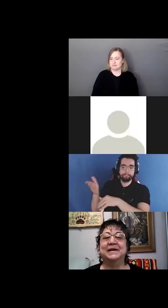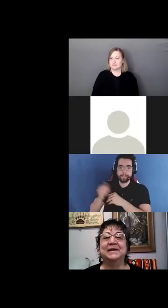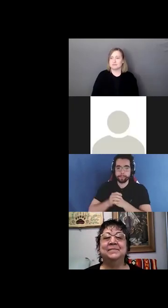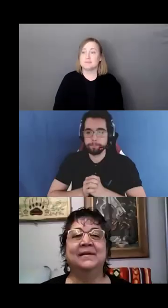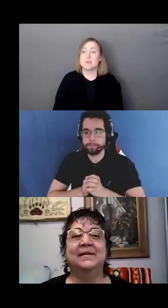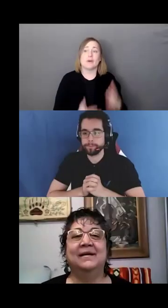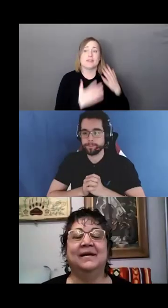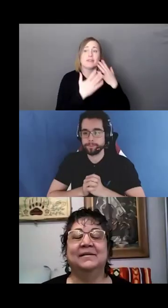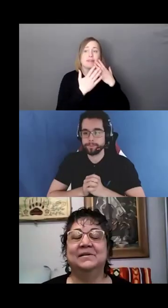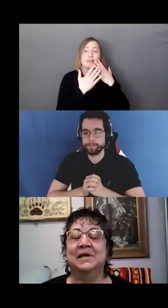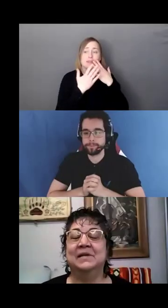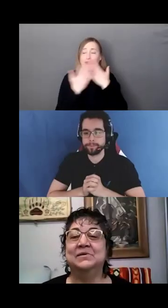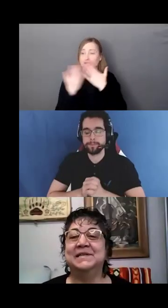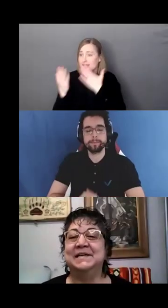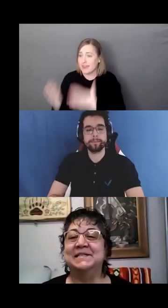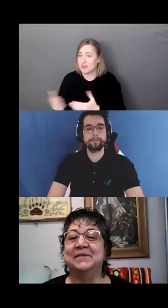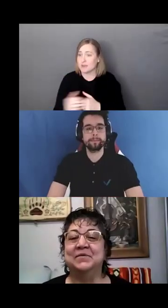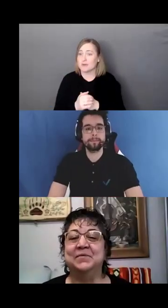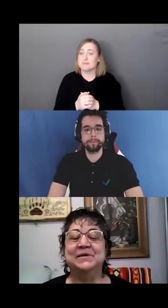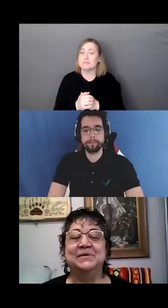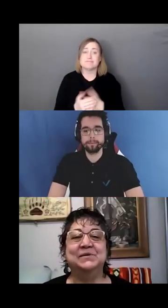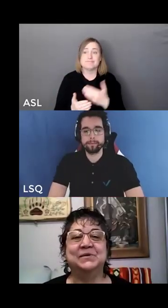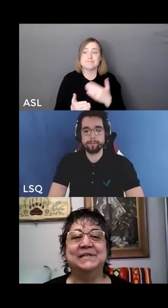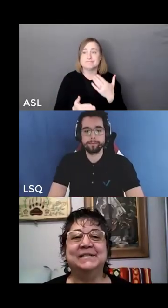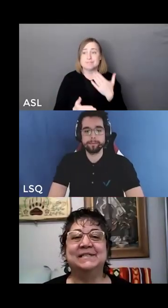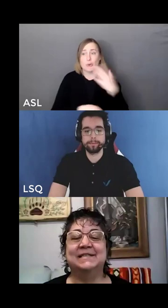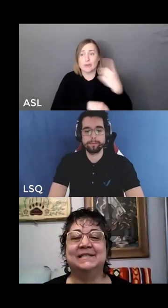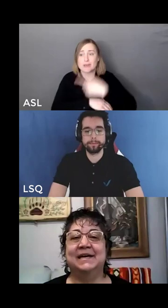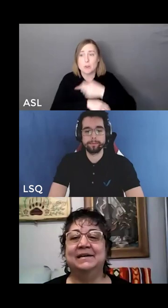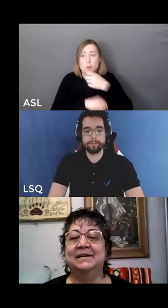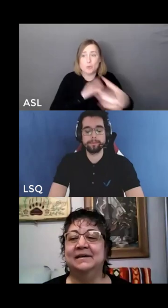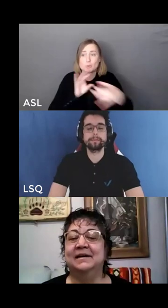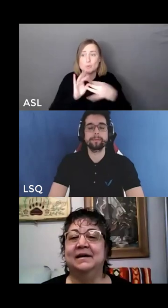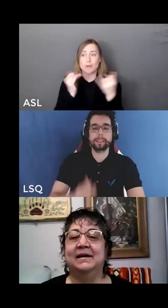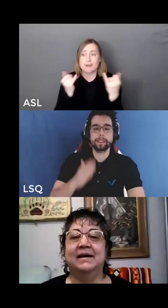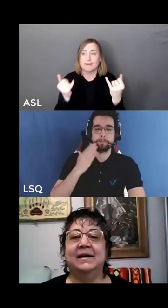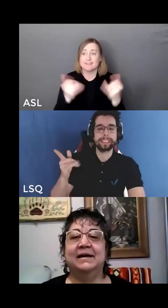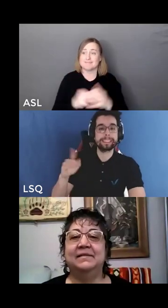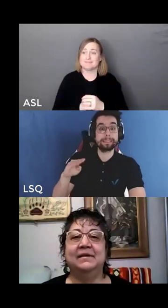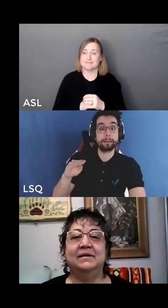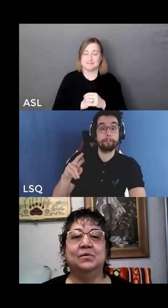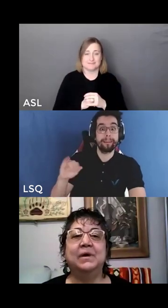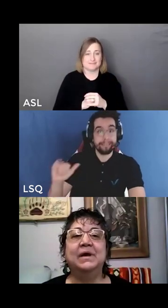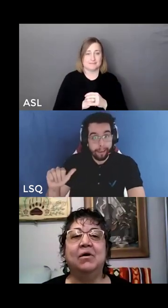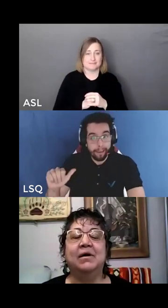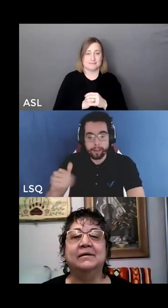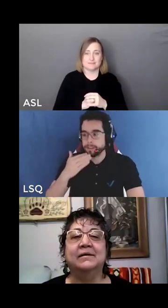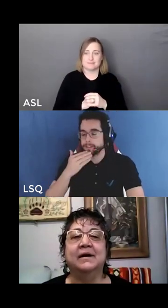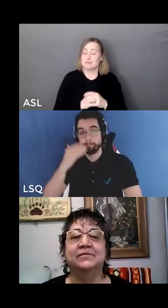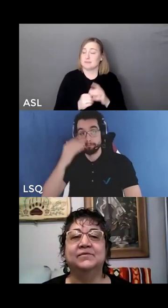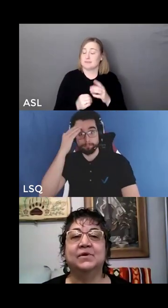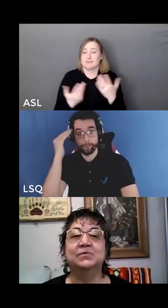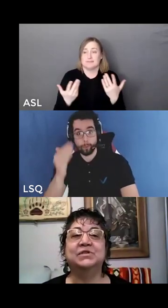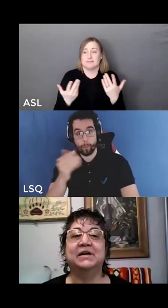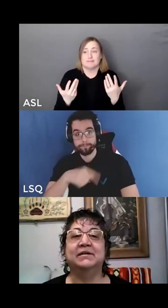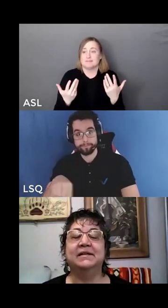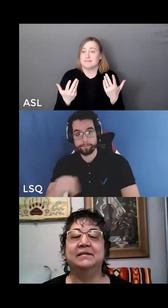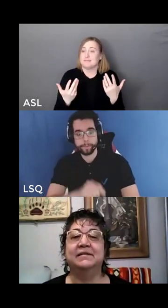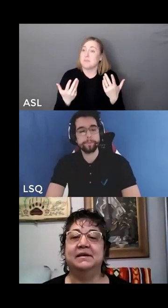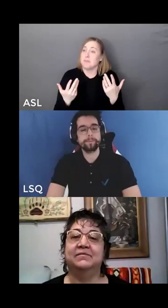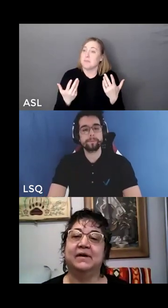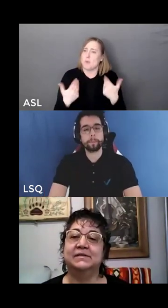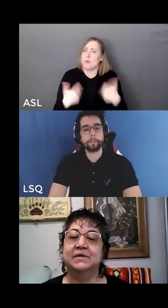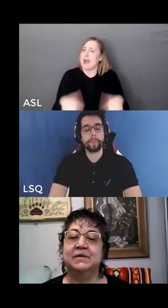and good day to everyone who's joined us today. I have the great honor of co